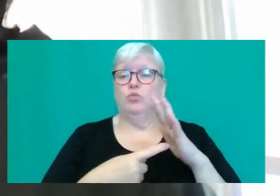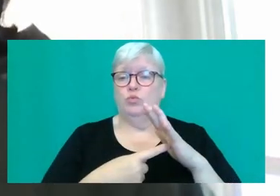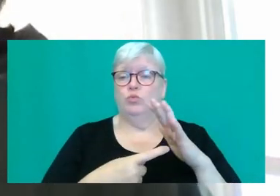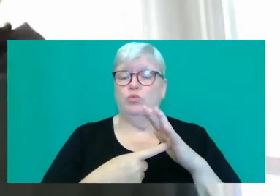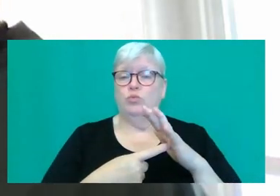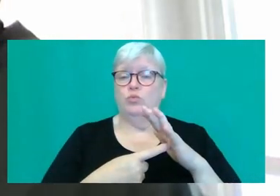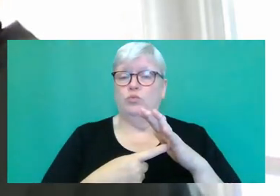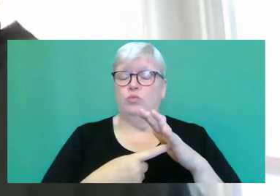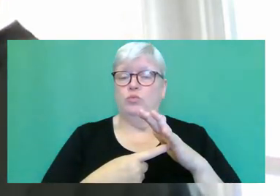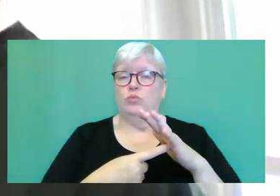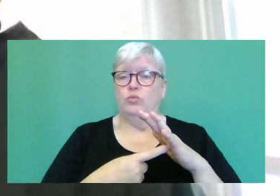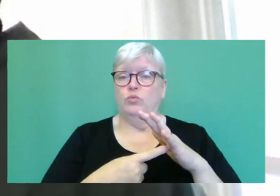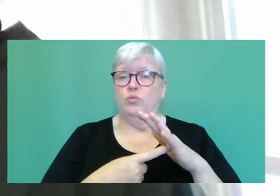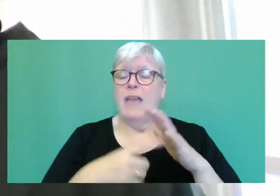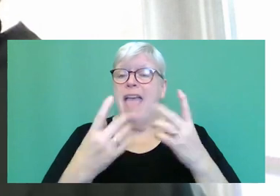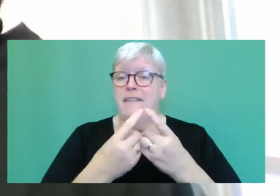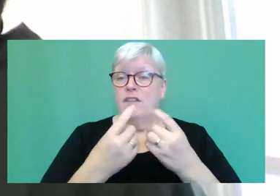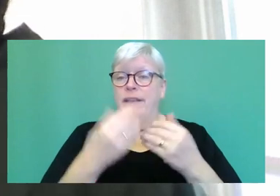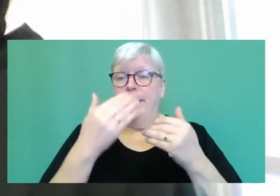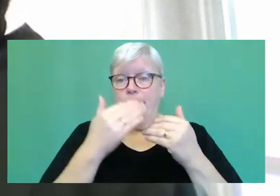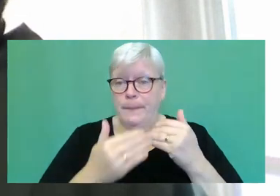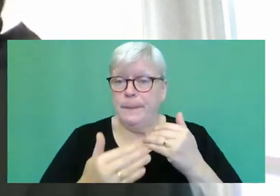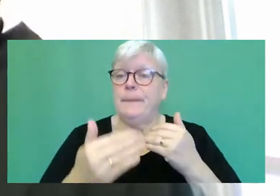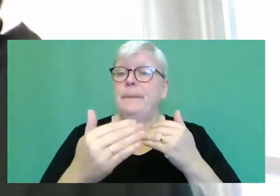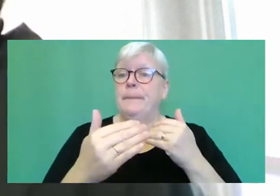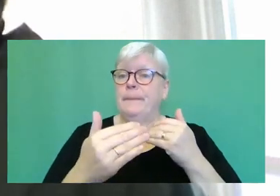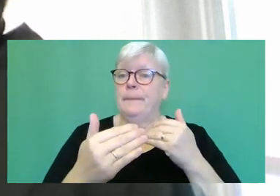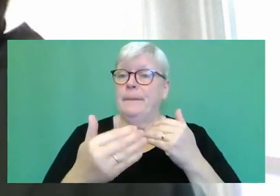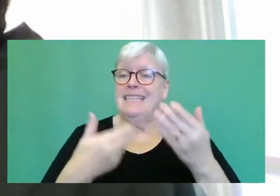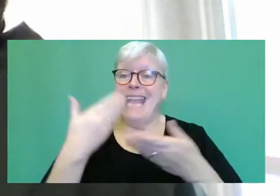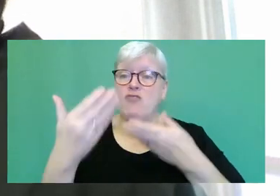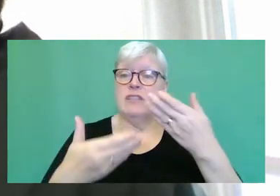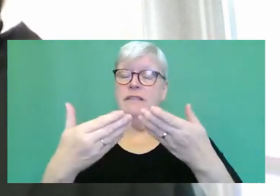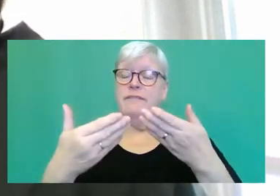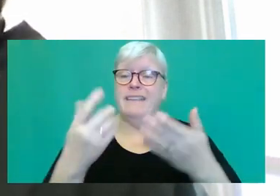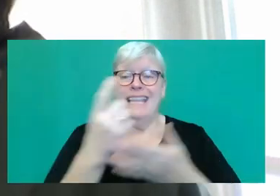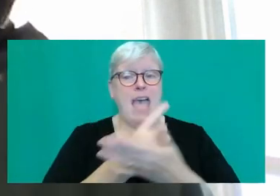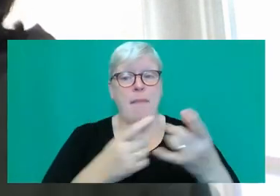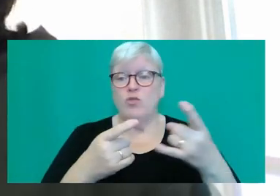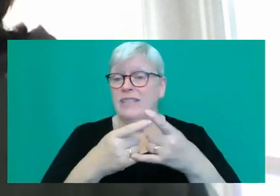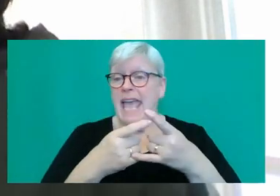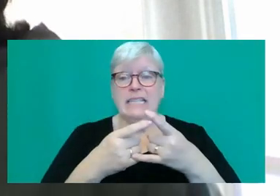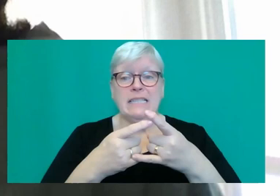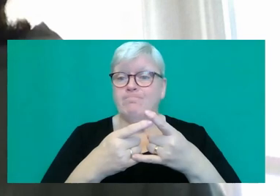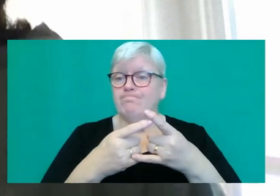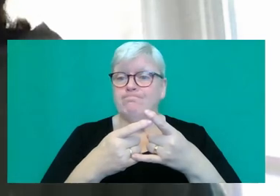which everything hangs in a narrative sense, is sex, in fact. So